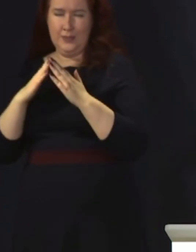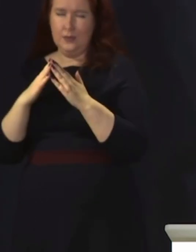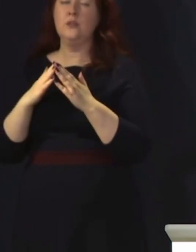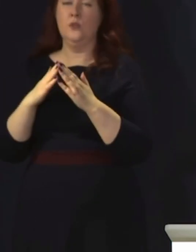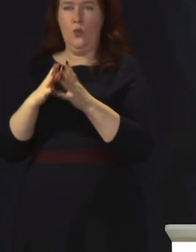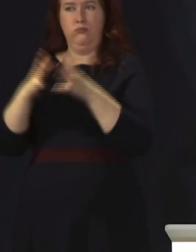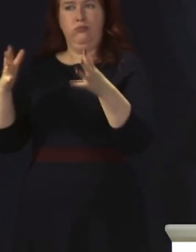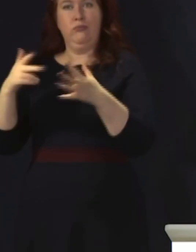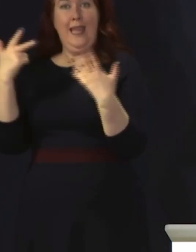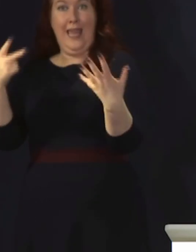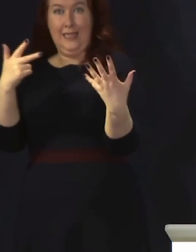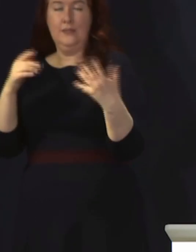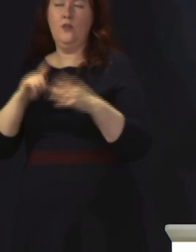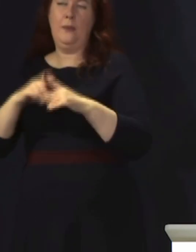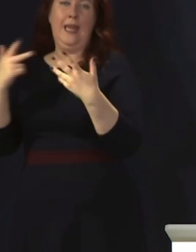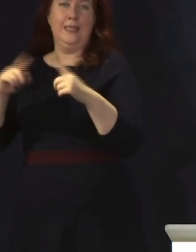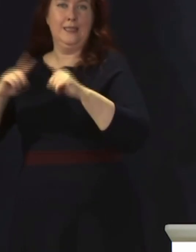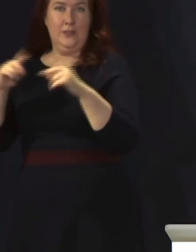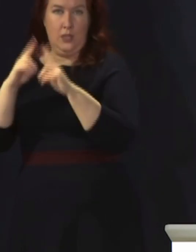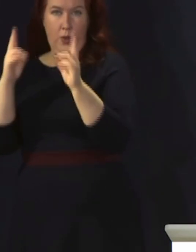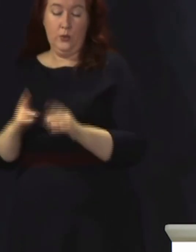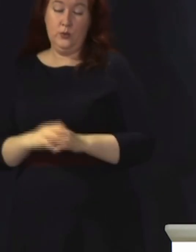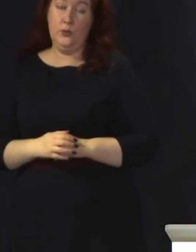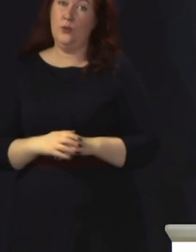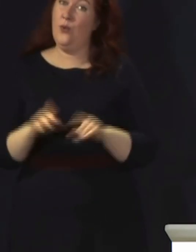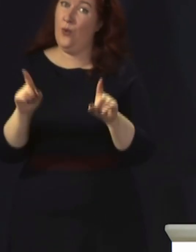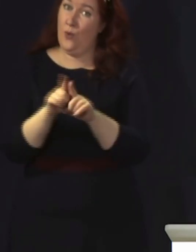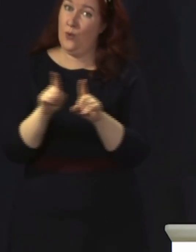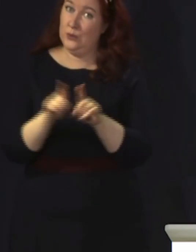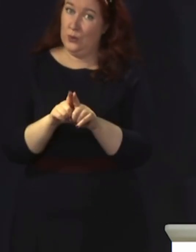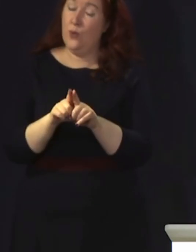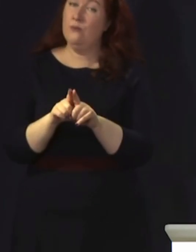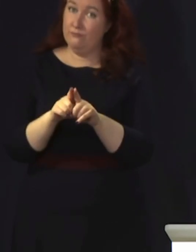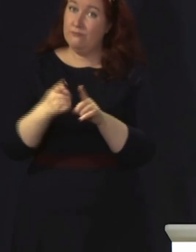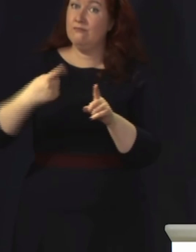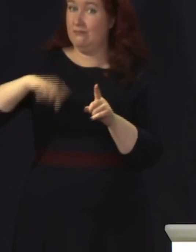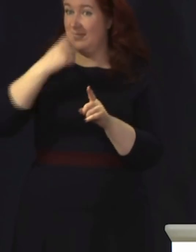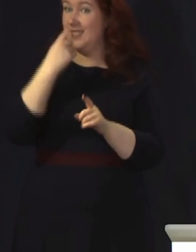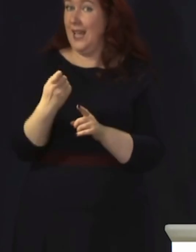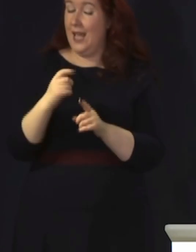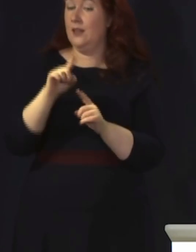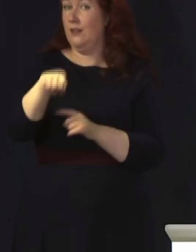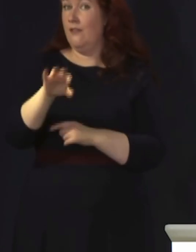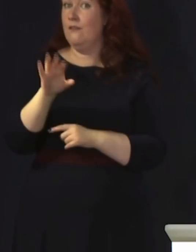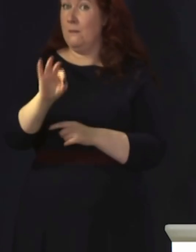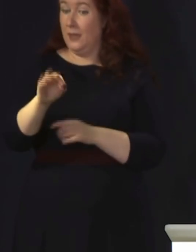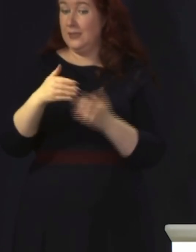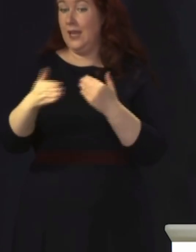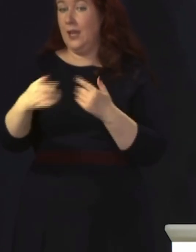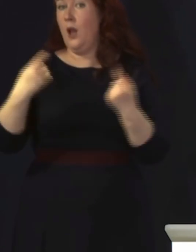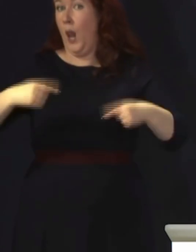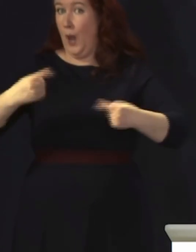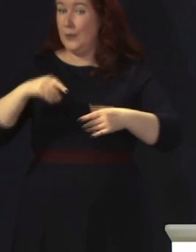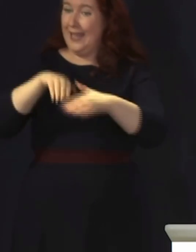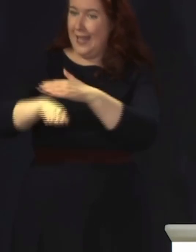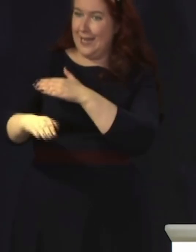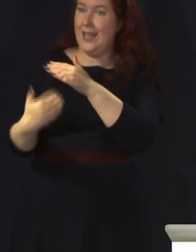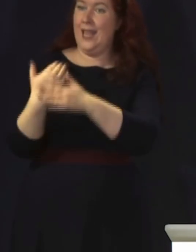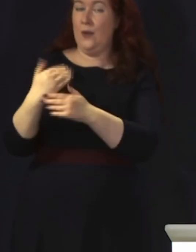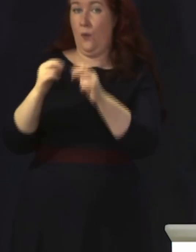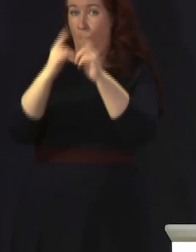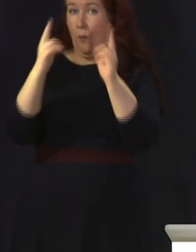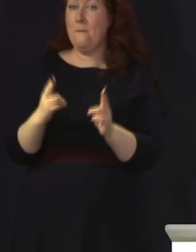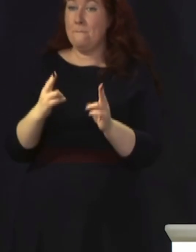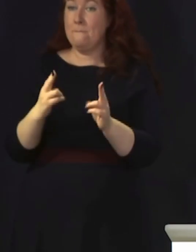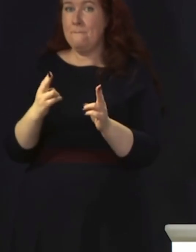obviously in restricted numbers. We don't want to fucking ram this or we'll end up with that virus again. So we're trying to just apply